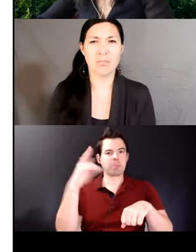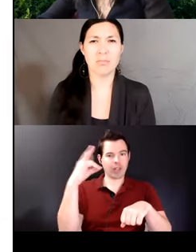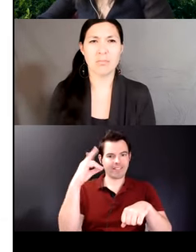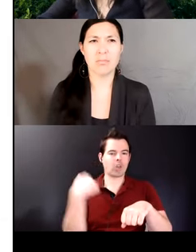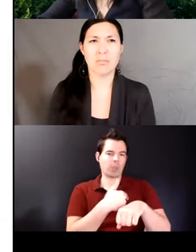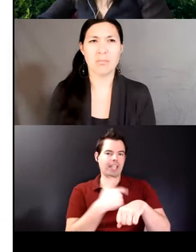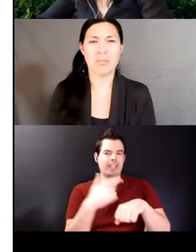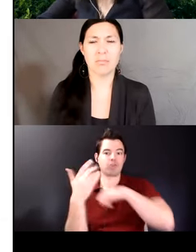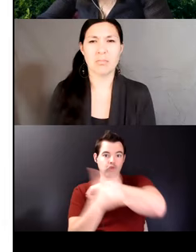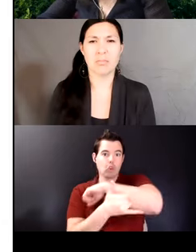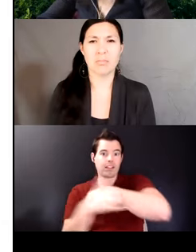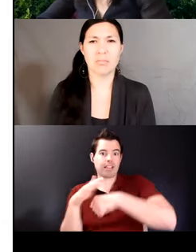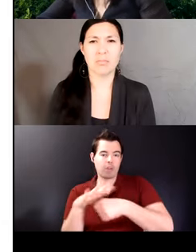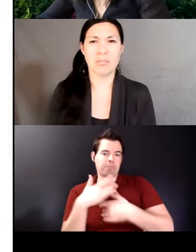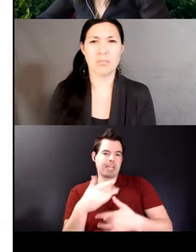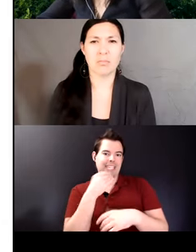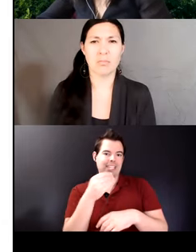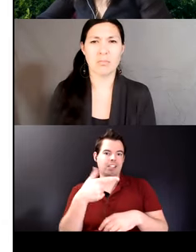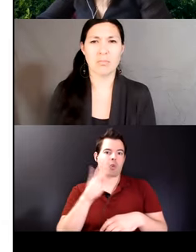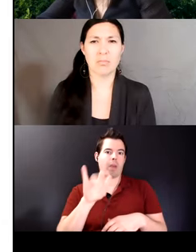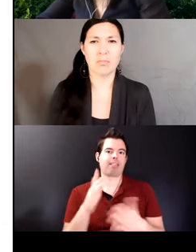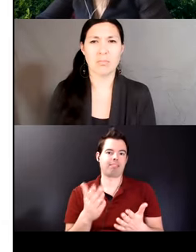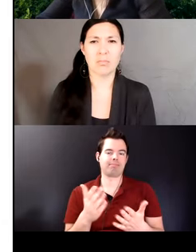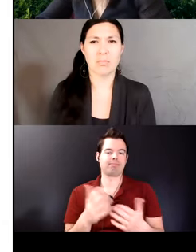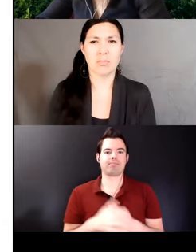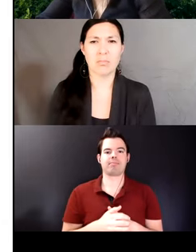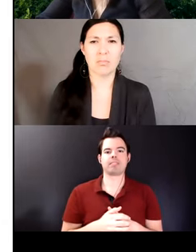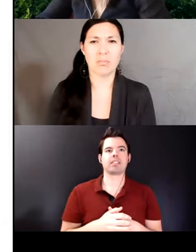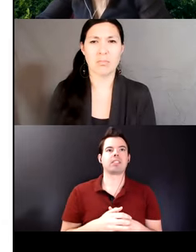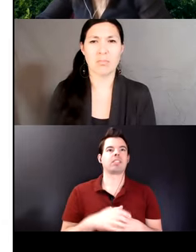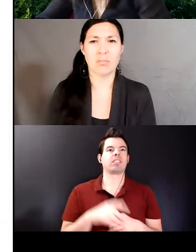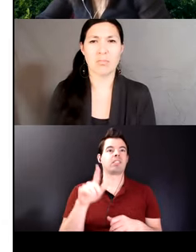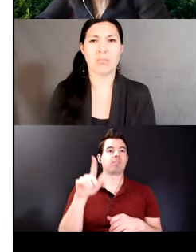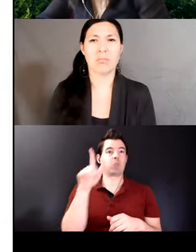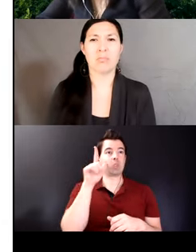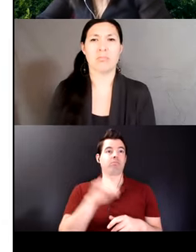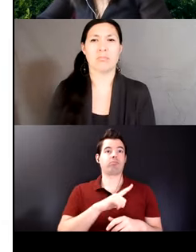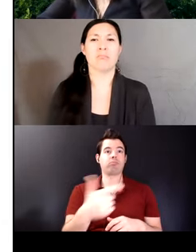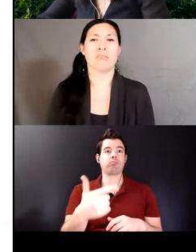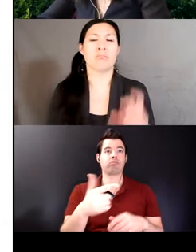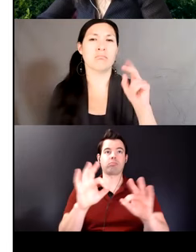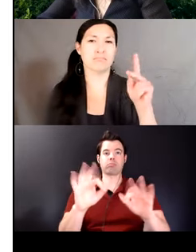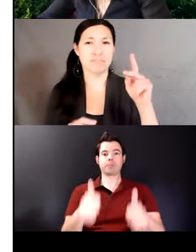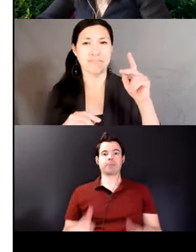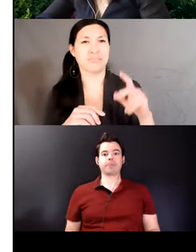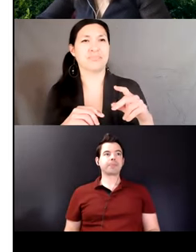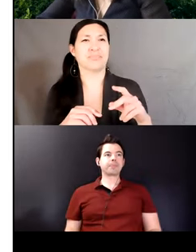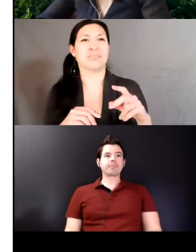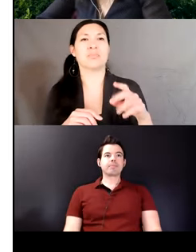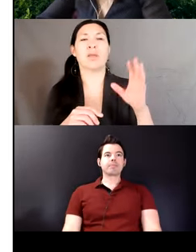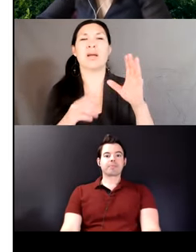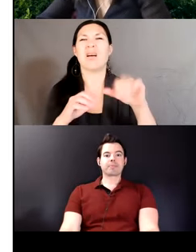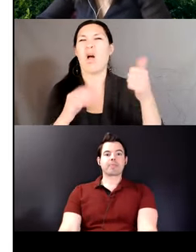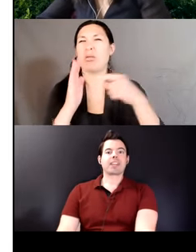i want to give you two more examples with another complex prior motion suffix the